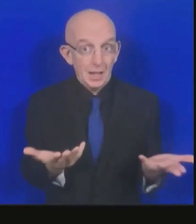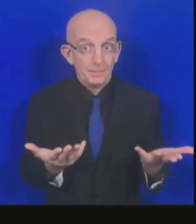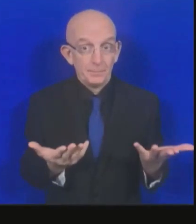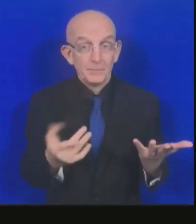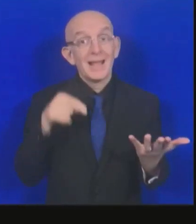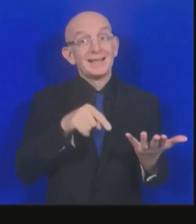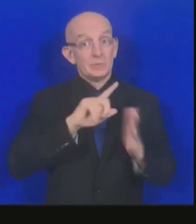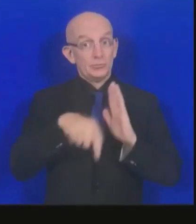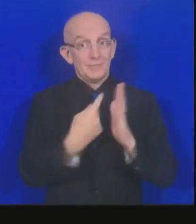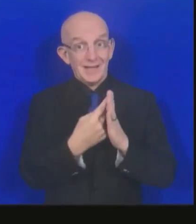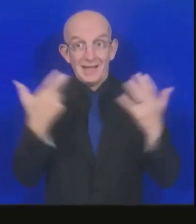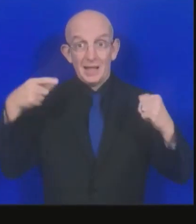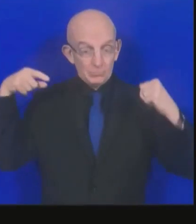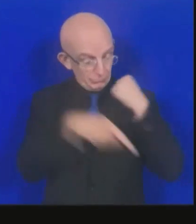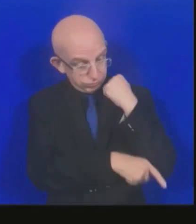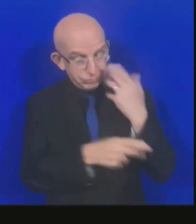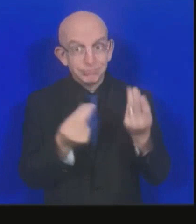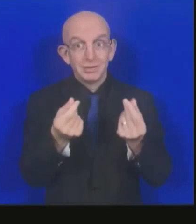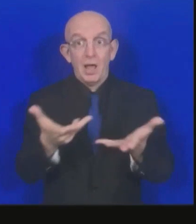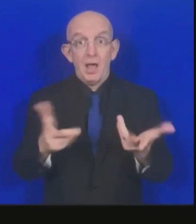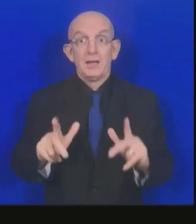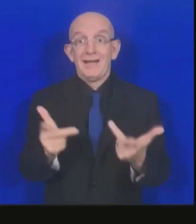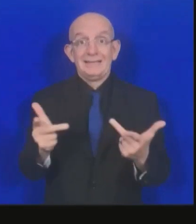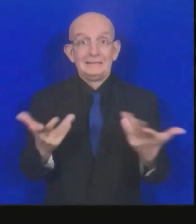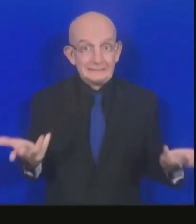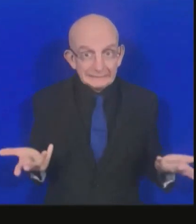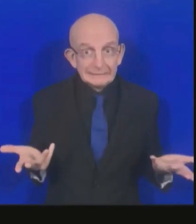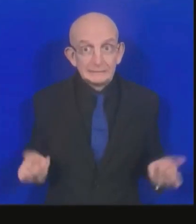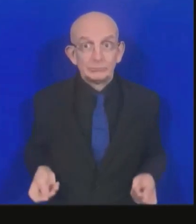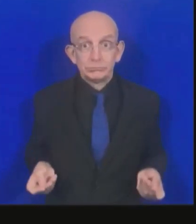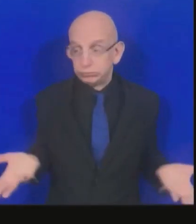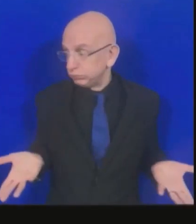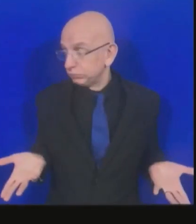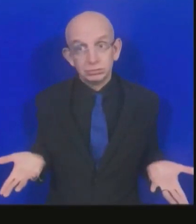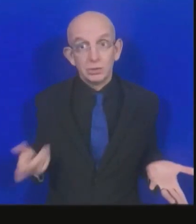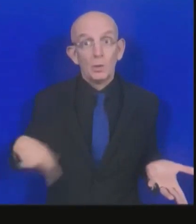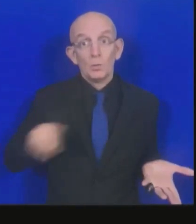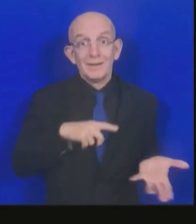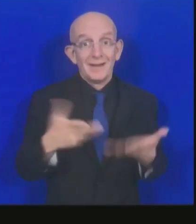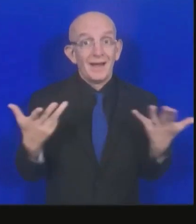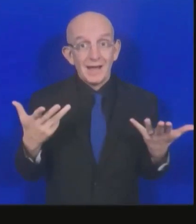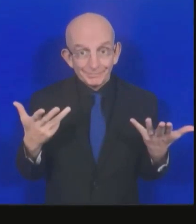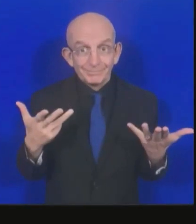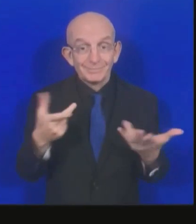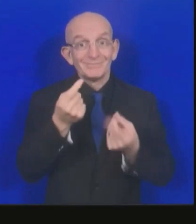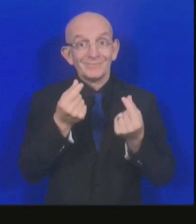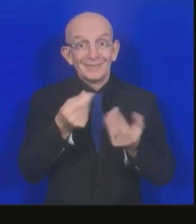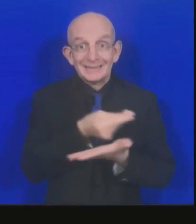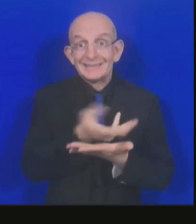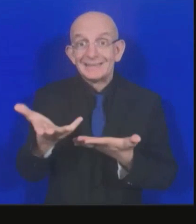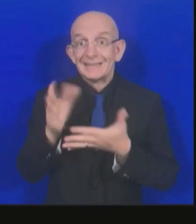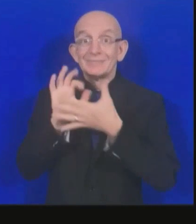declared, all external financial dealings came to a halt. We are heading for a major